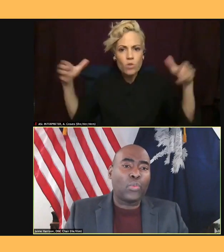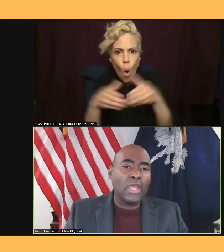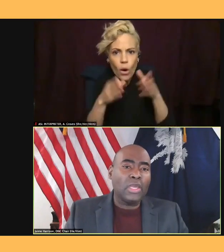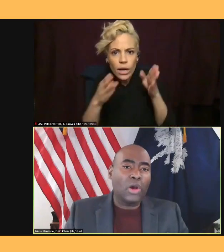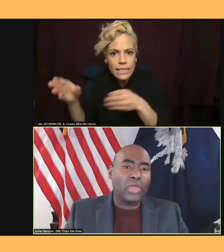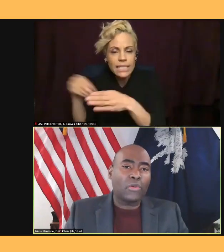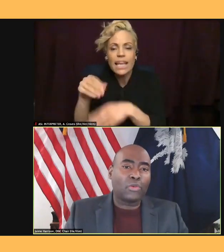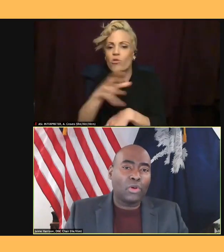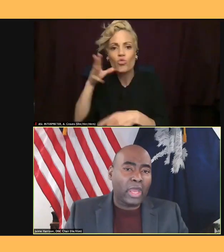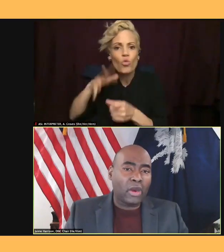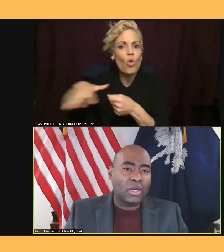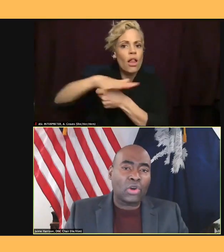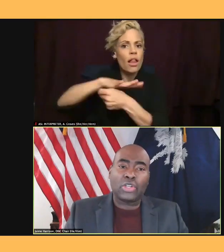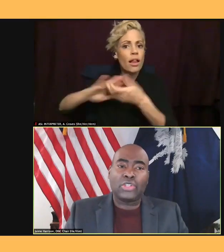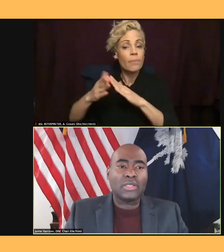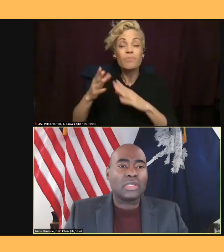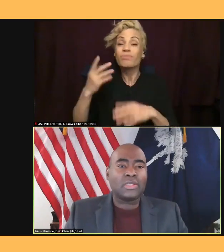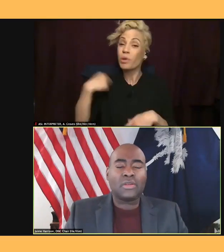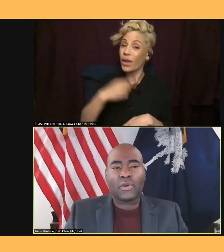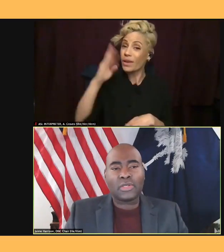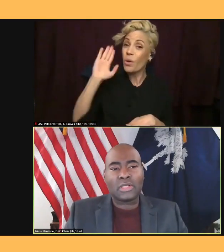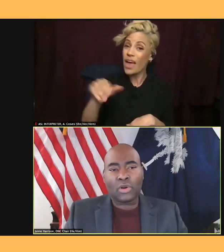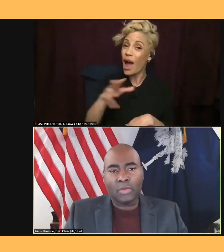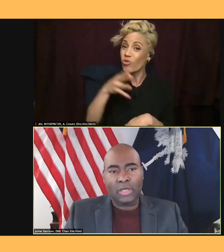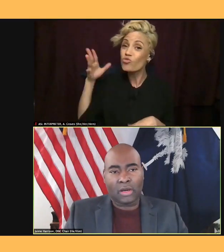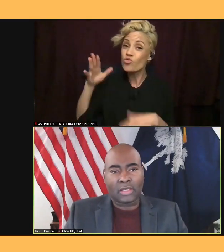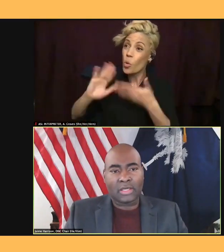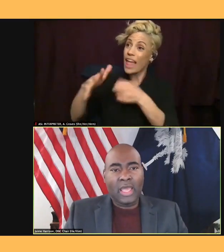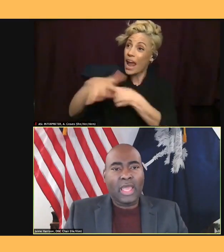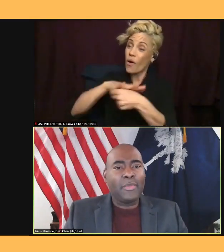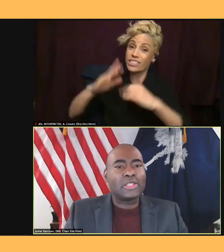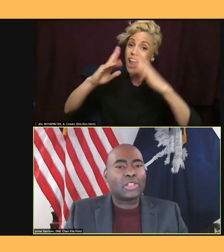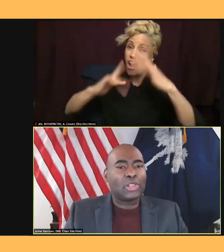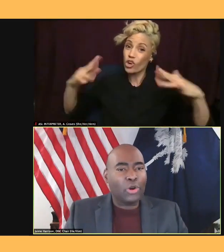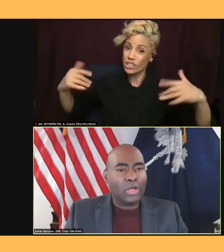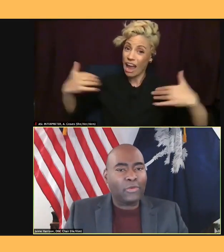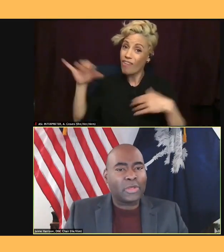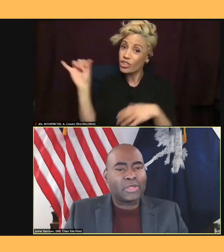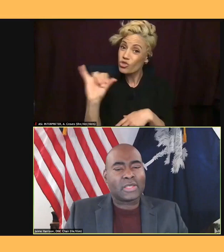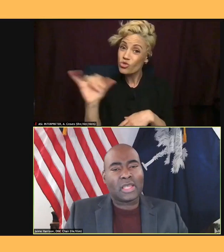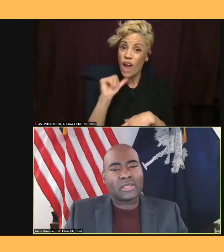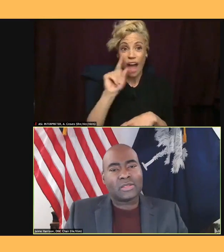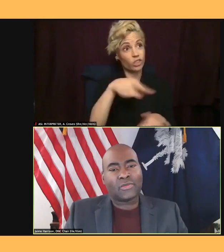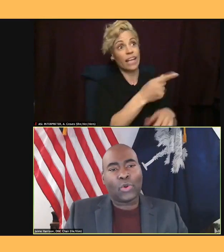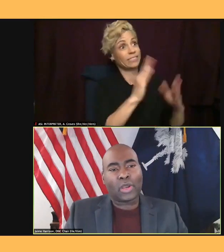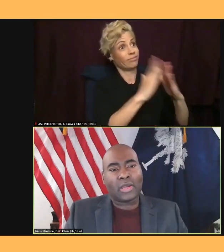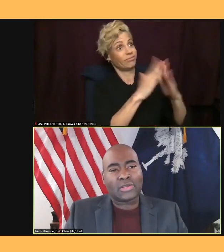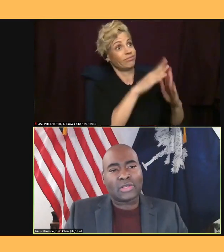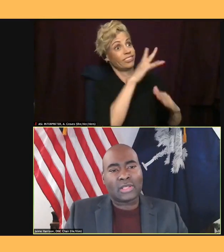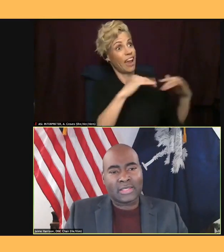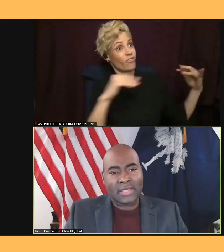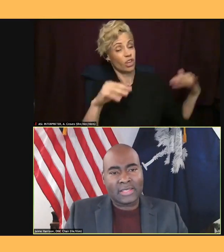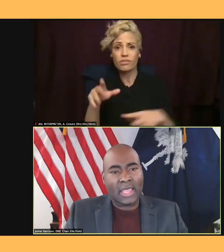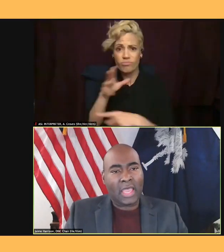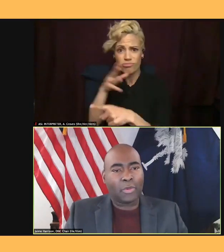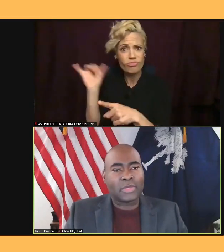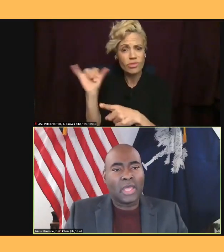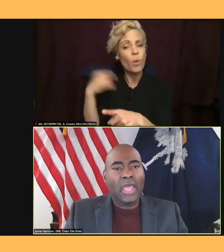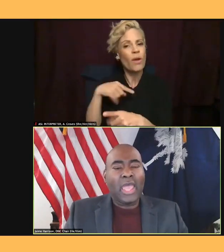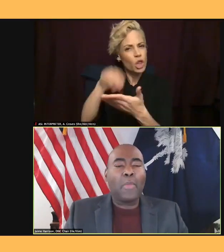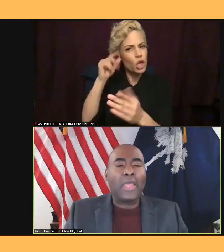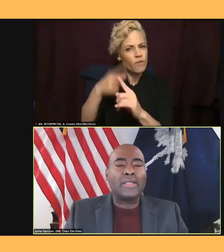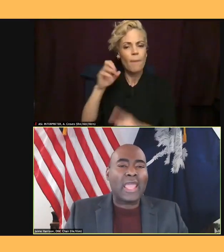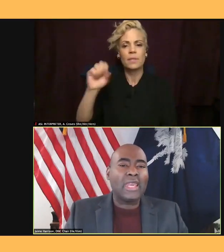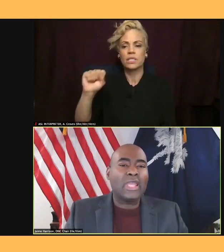rural areas are just as diverse as urban areas. It means learning from the successes of organizers like Stacey Abrams and maintaining